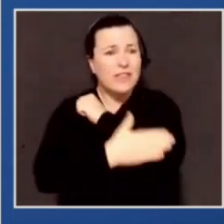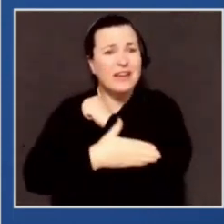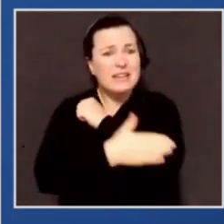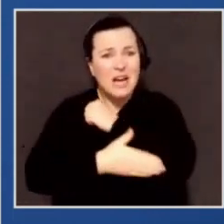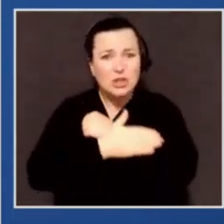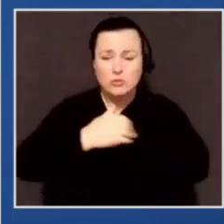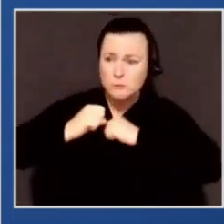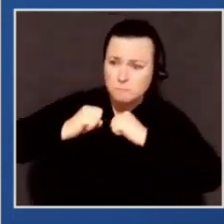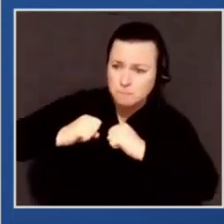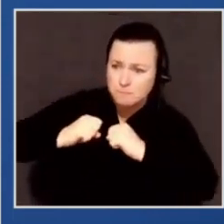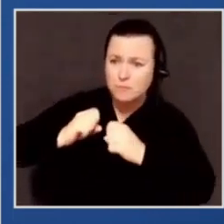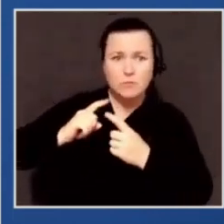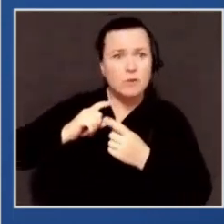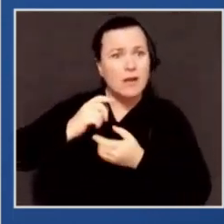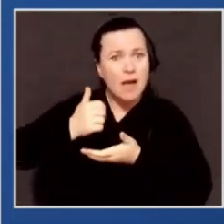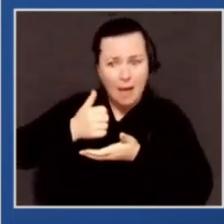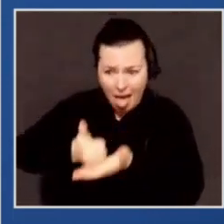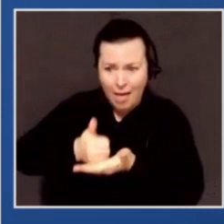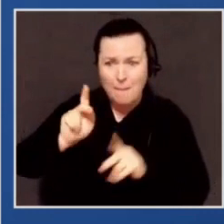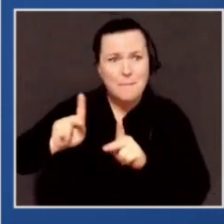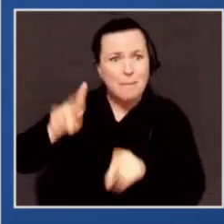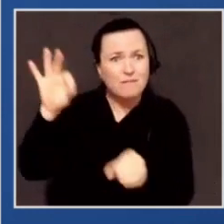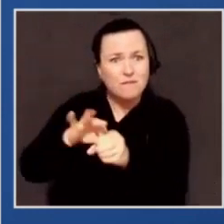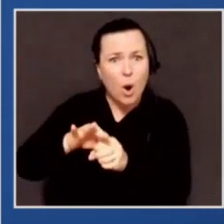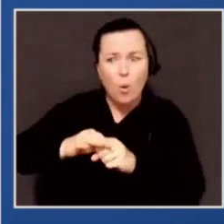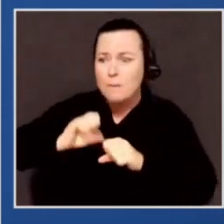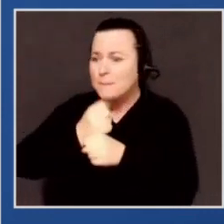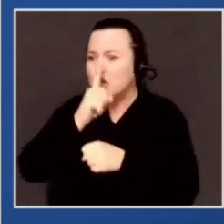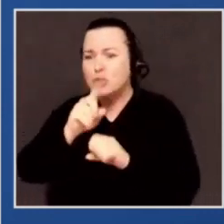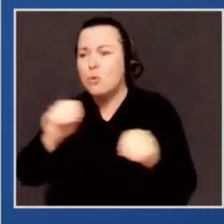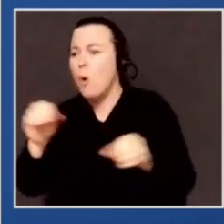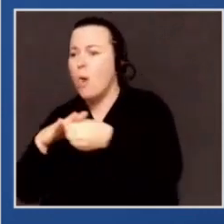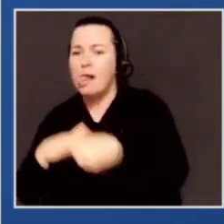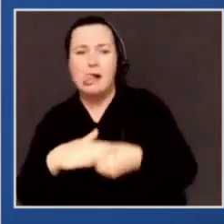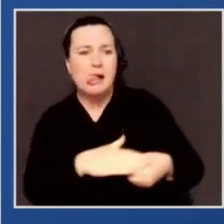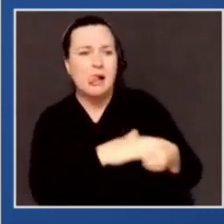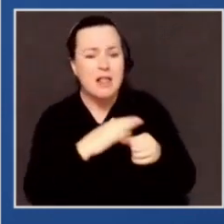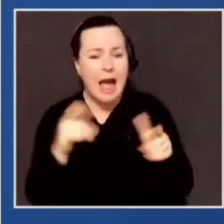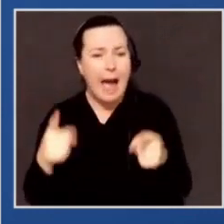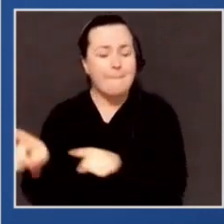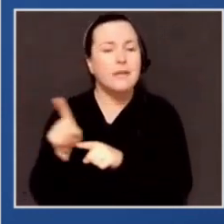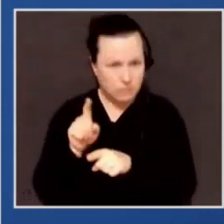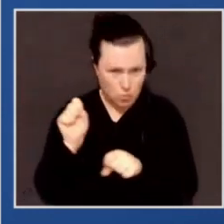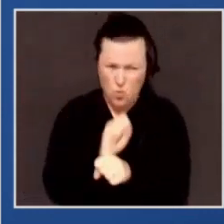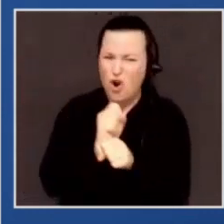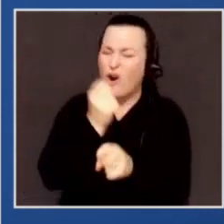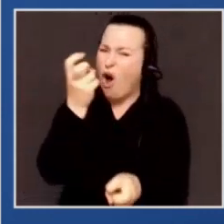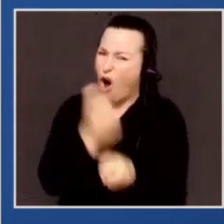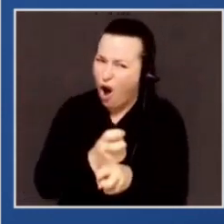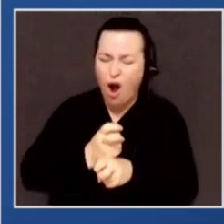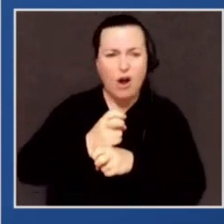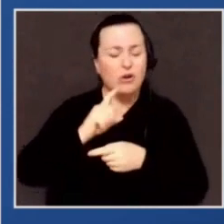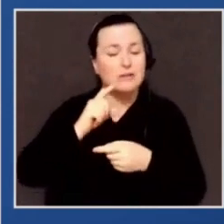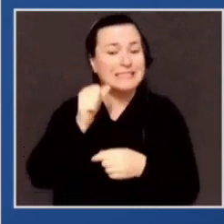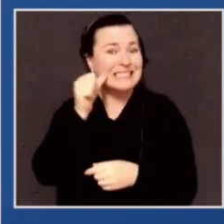the right to vote to citizens who are entitled to exercise that right. And they are working hard, have worked hard yesterday and long into